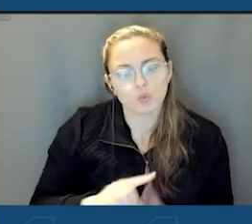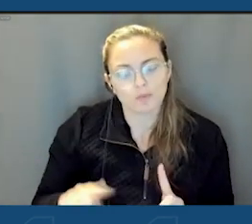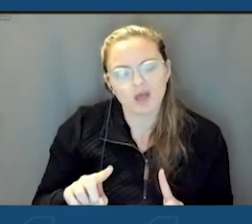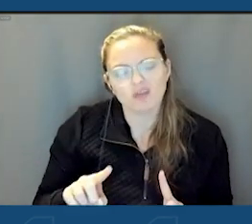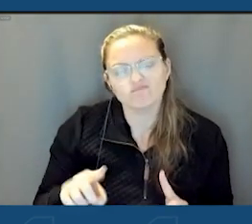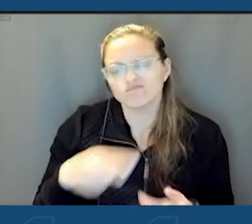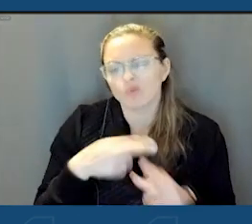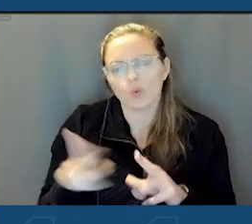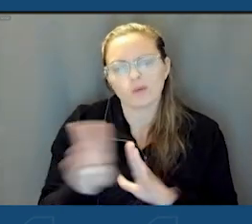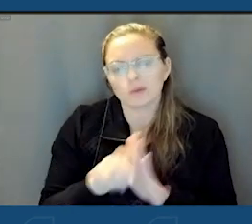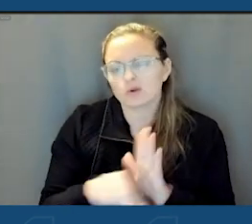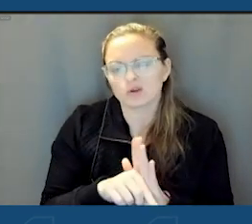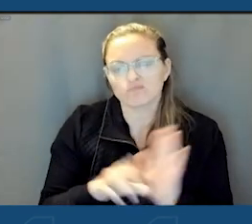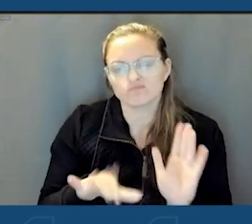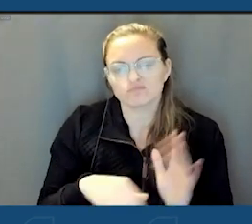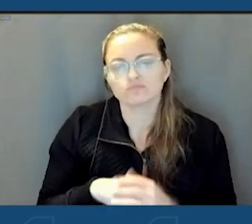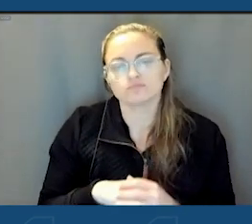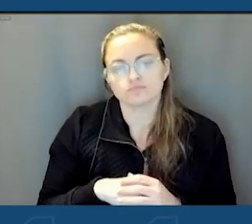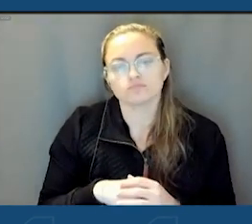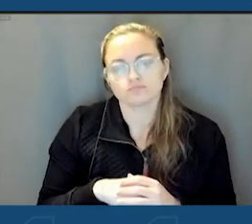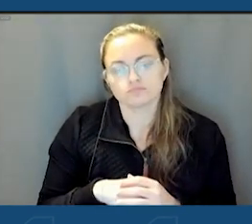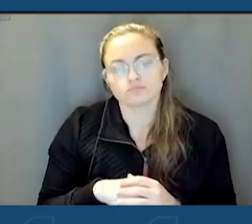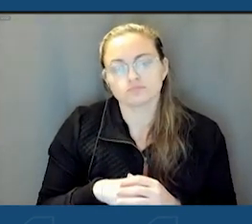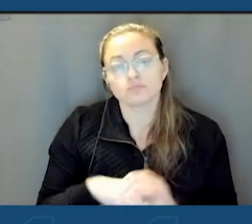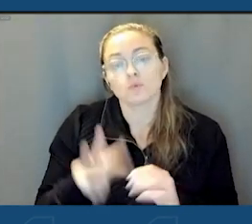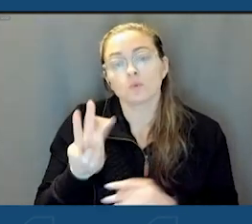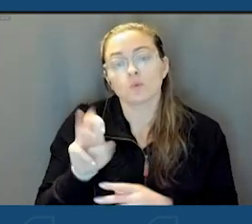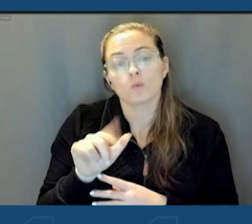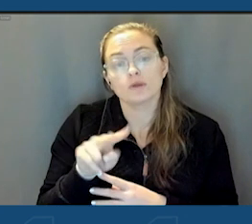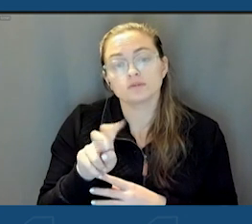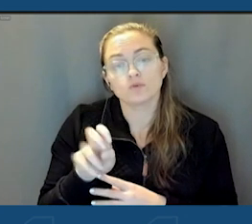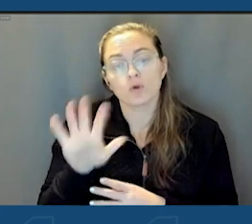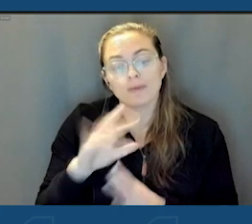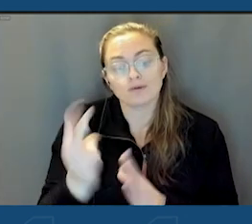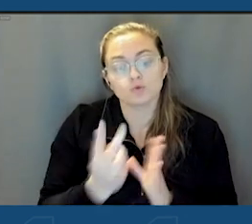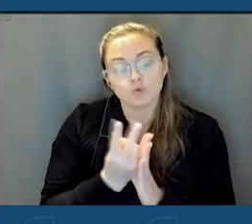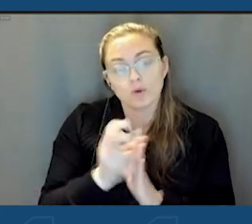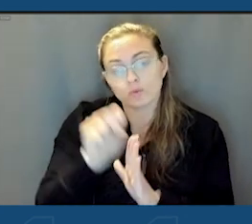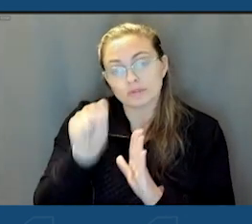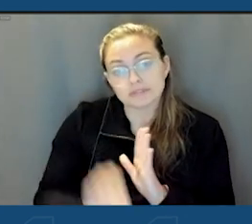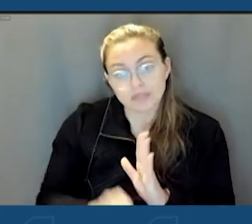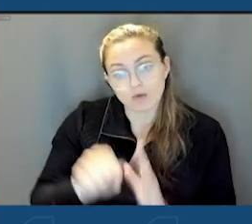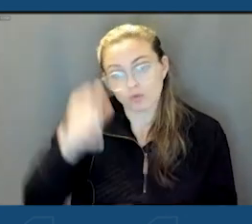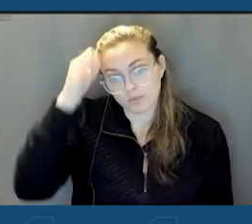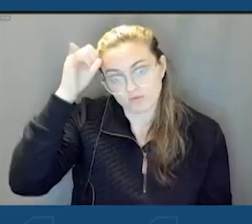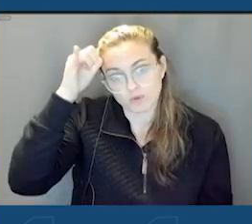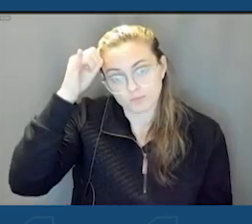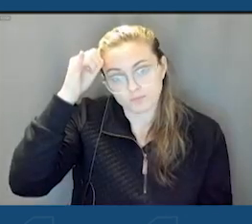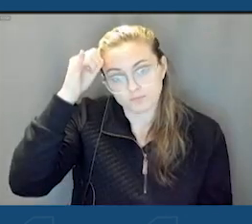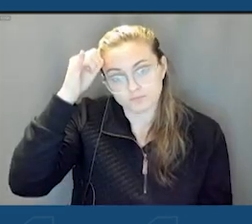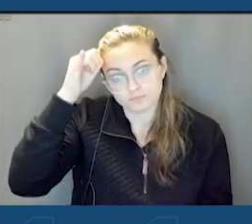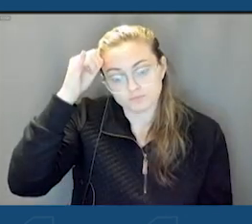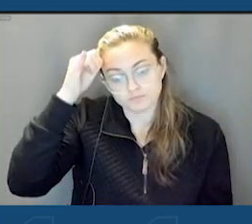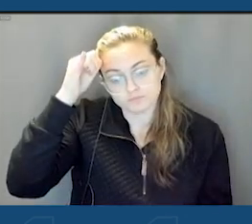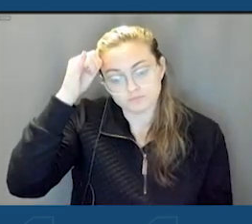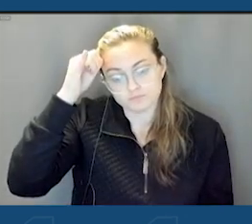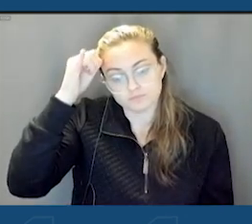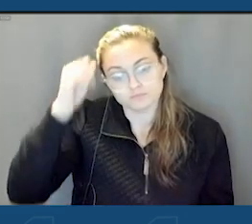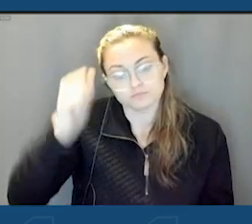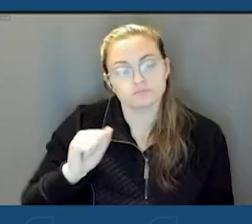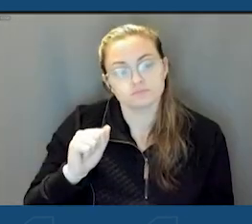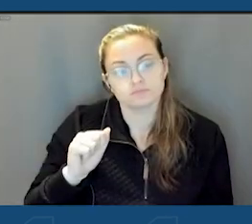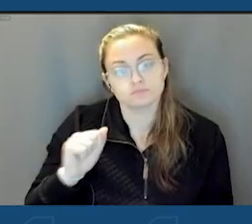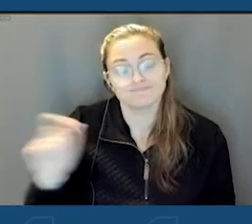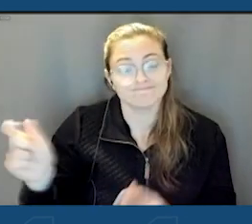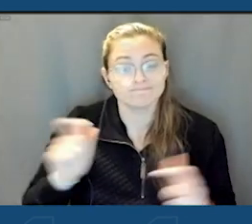quick background on Wellsville. Wellsville is about two hours south of Buffalo. It is, uh, the